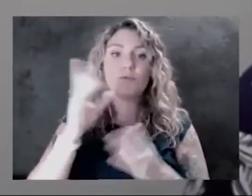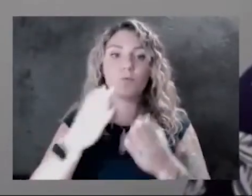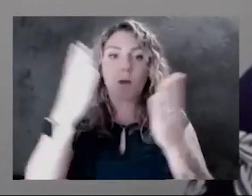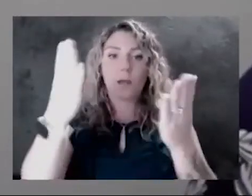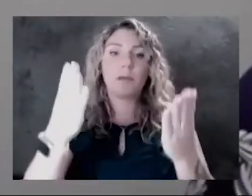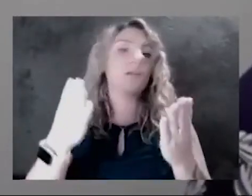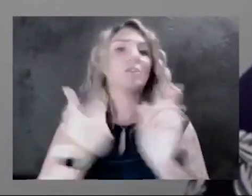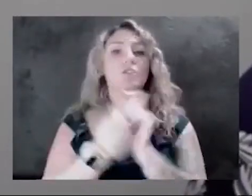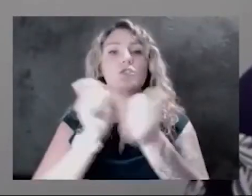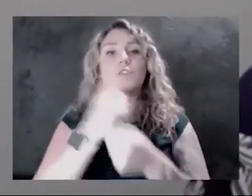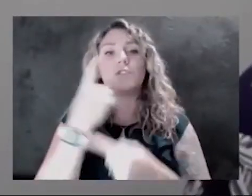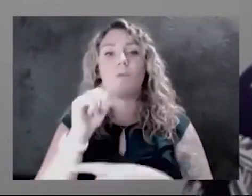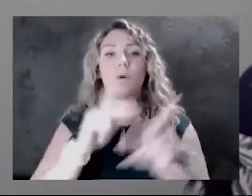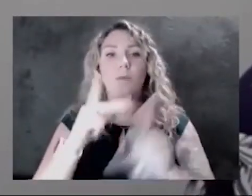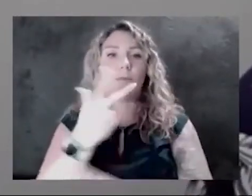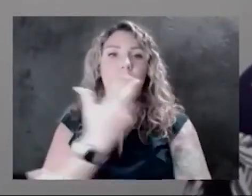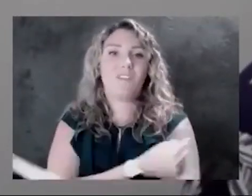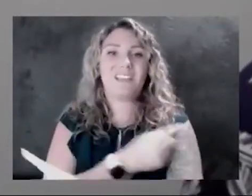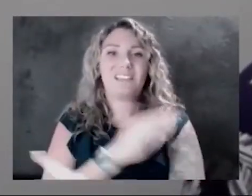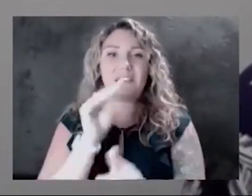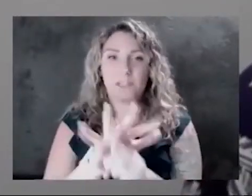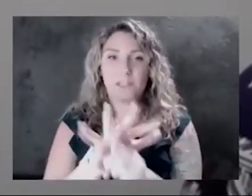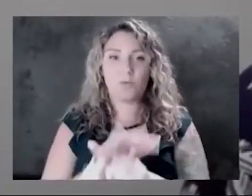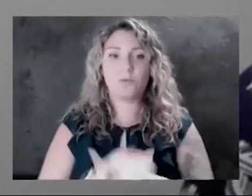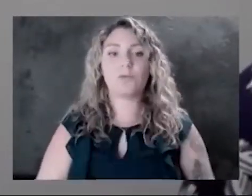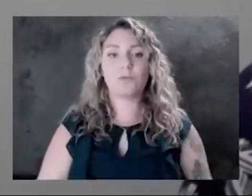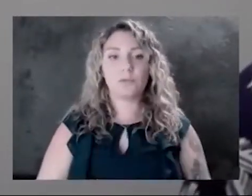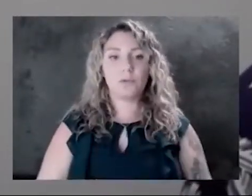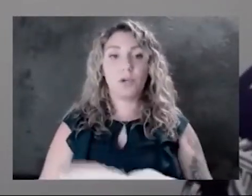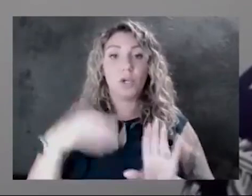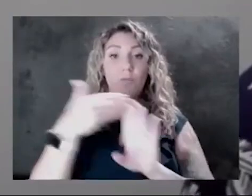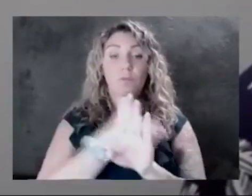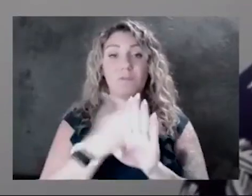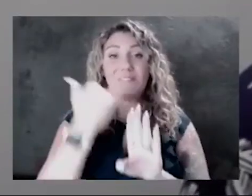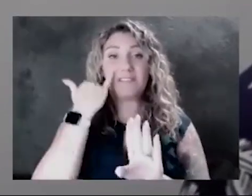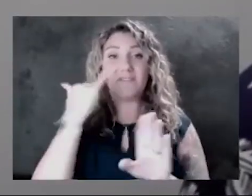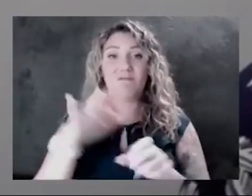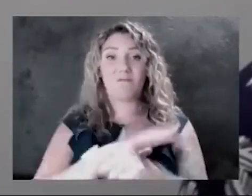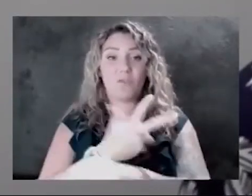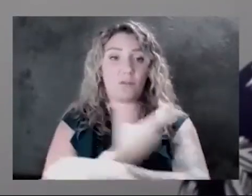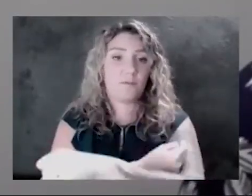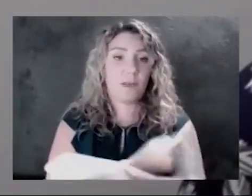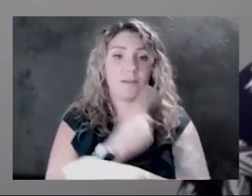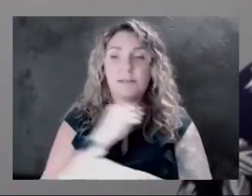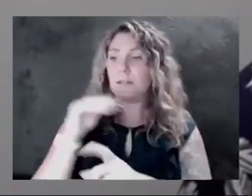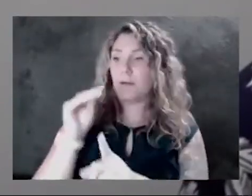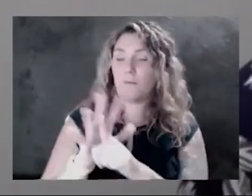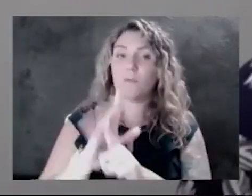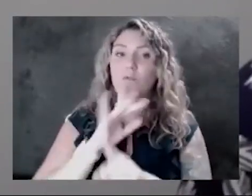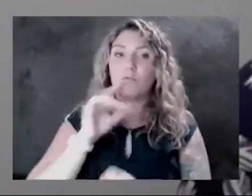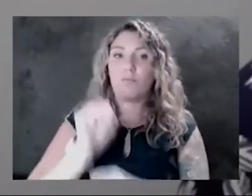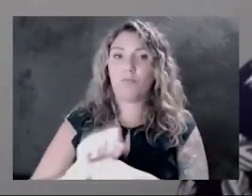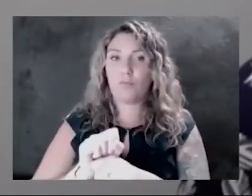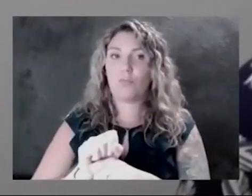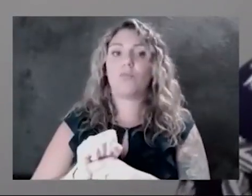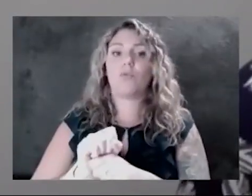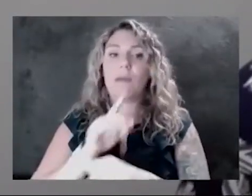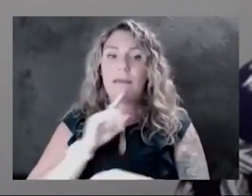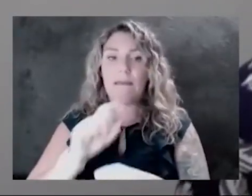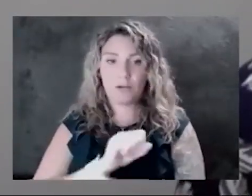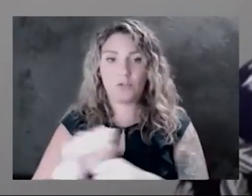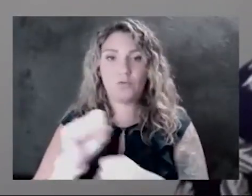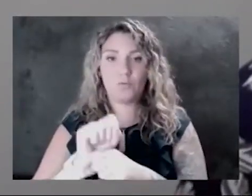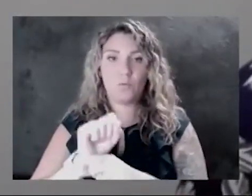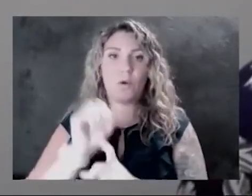vaccinated folks who are exposed. So previously, if were fully vaccinated and exposed to a confirmed COVID case, you didn't have to